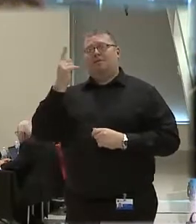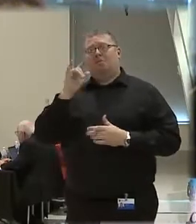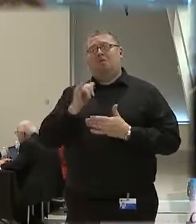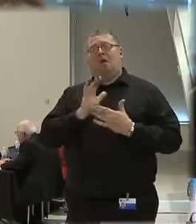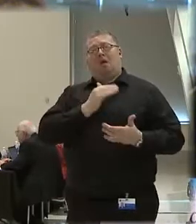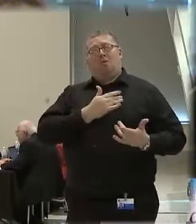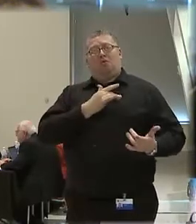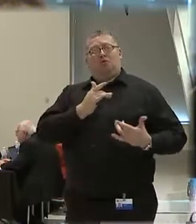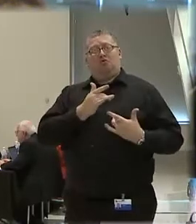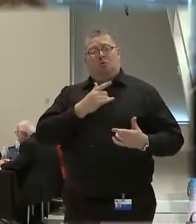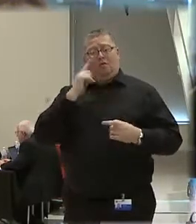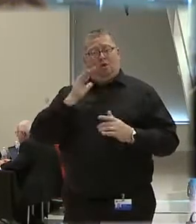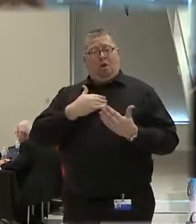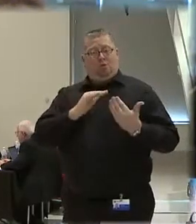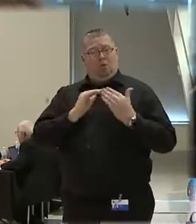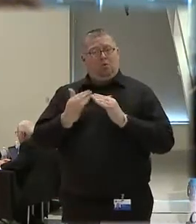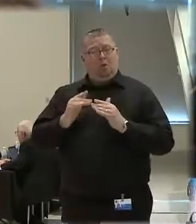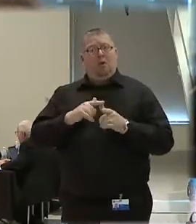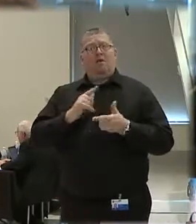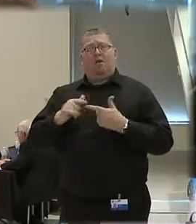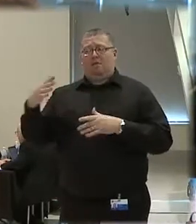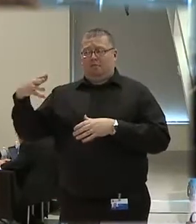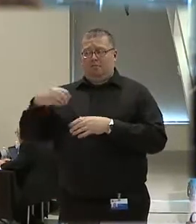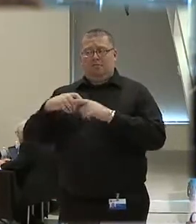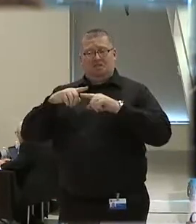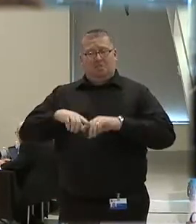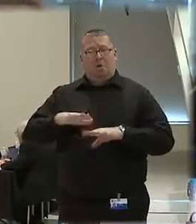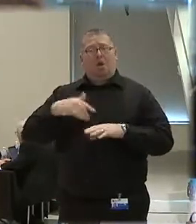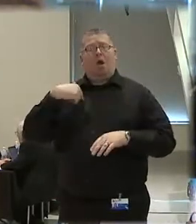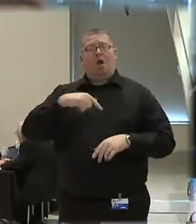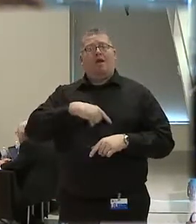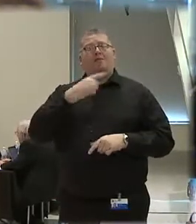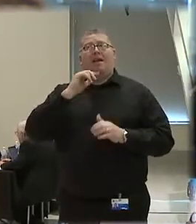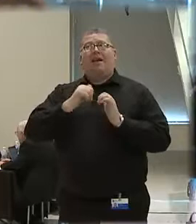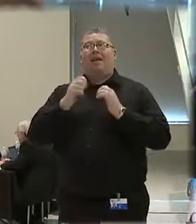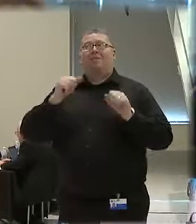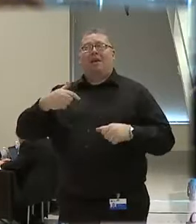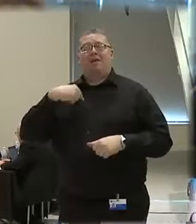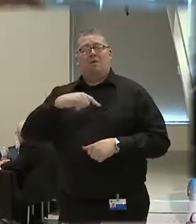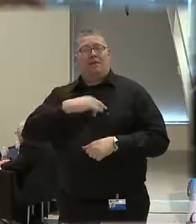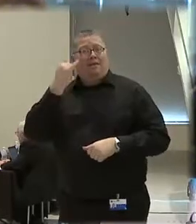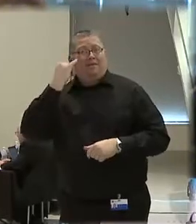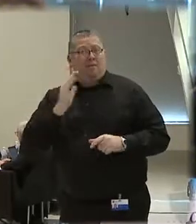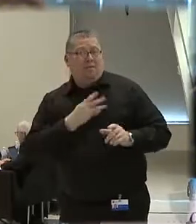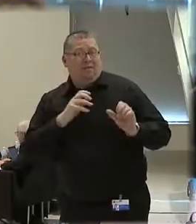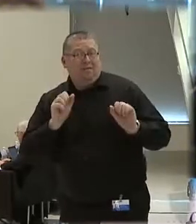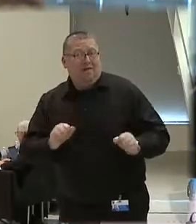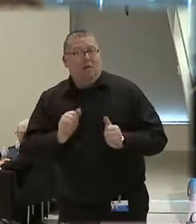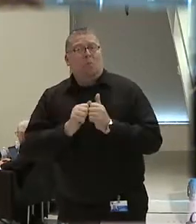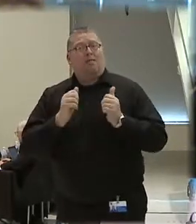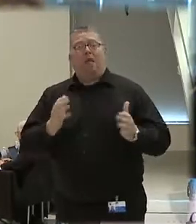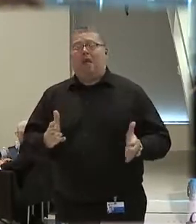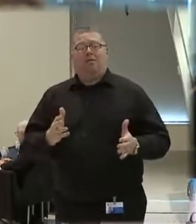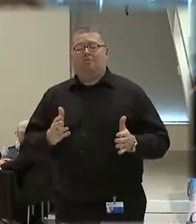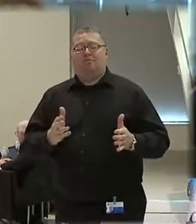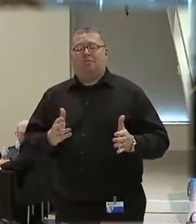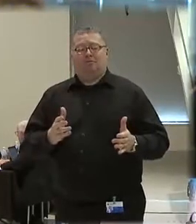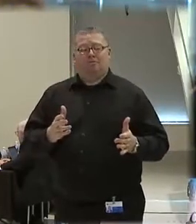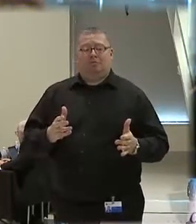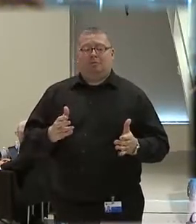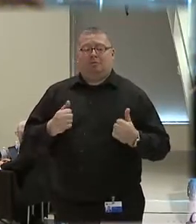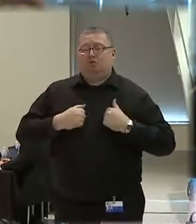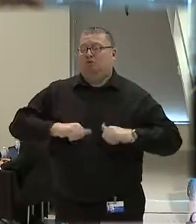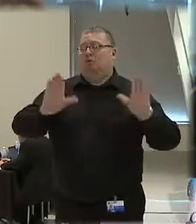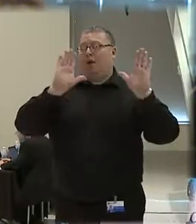concerns of our community, then it's incumbent upon us to say, how can we, if we can, without compromising our responsibilities,